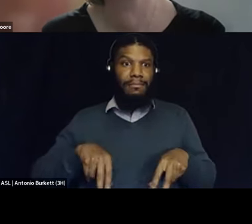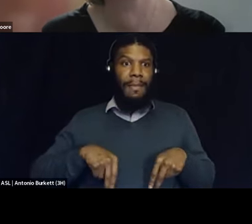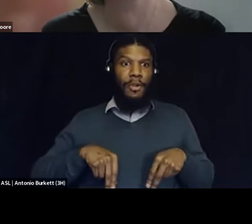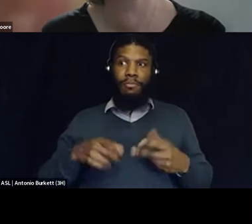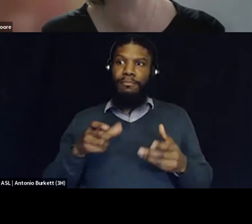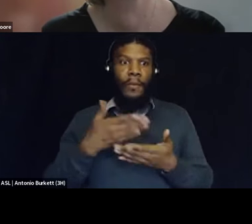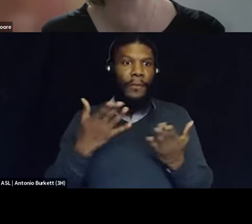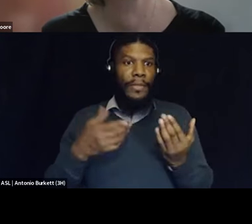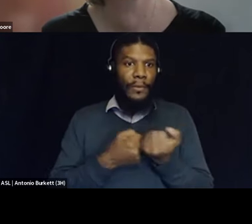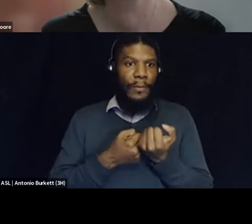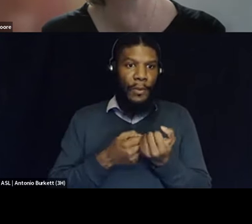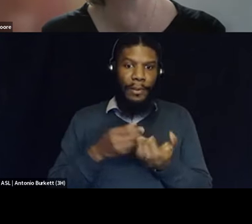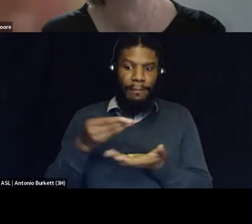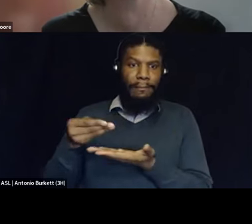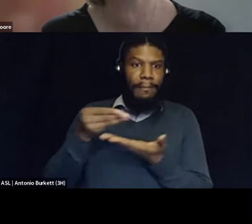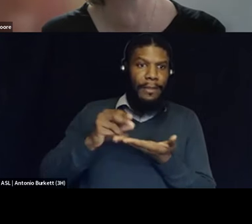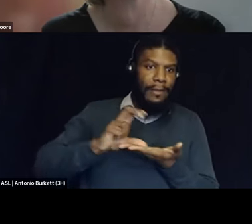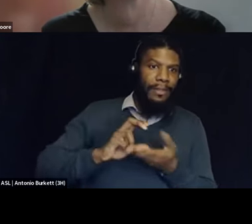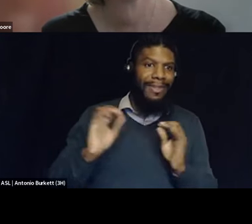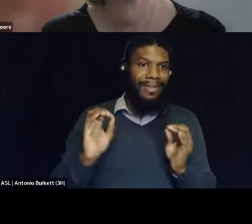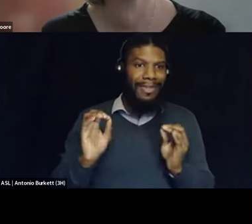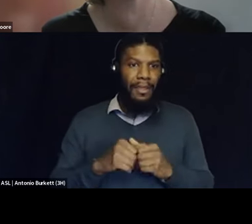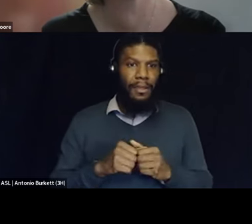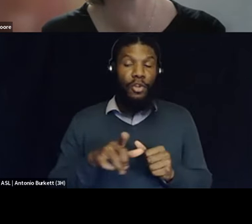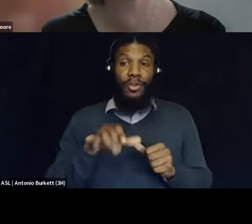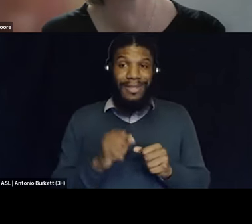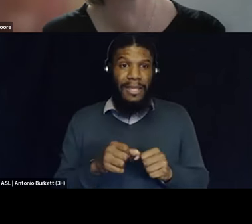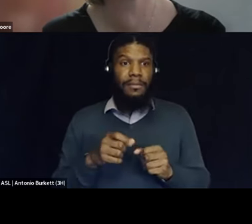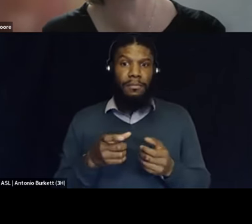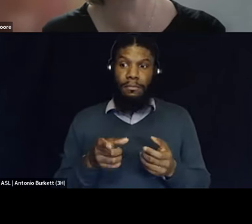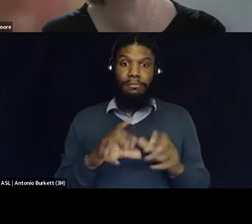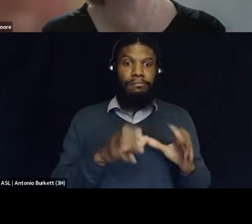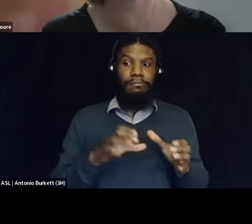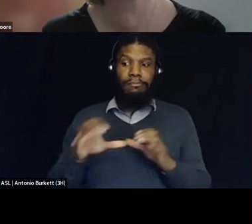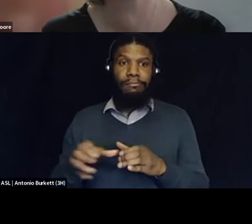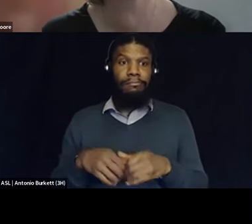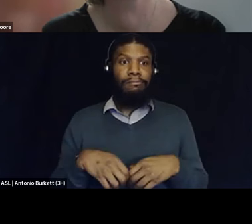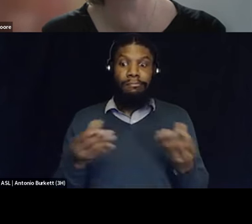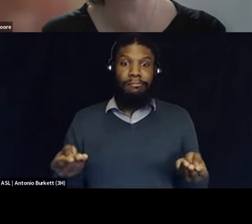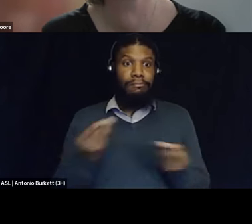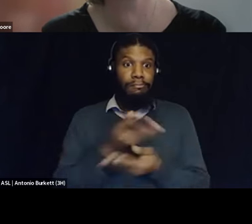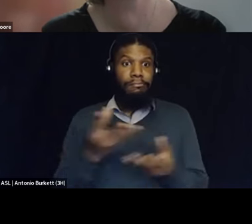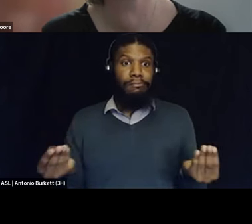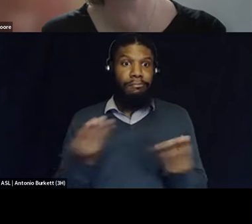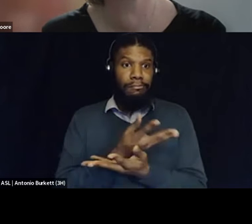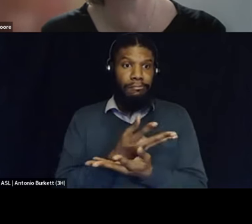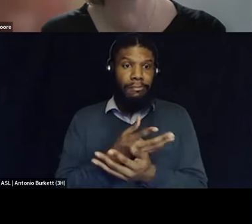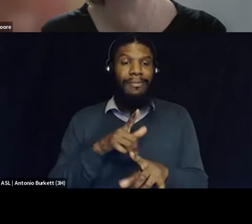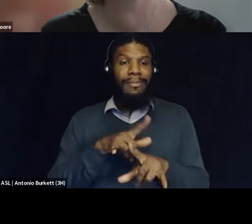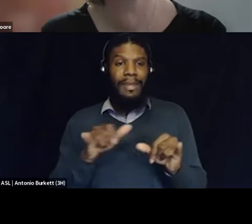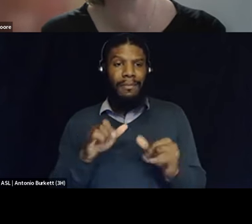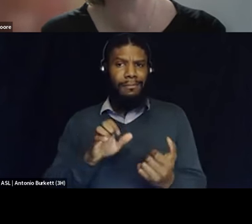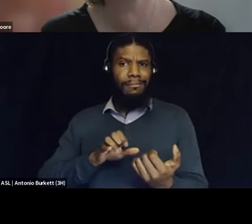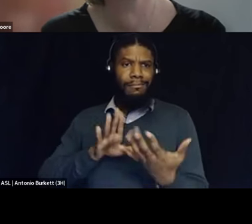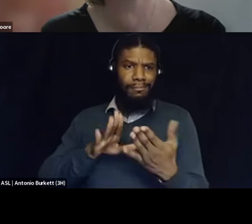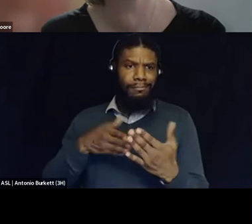thinking about not just doing mutual aid but taking a stance against your local supermarket taking